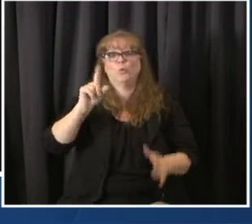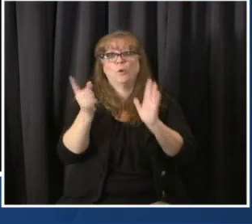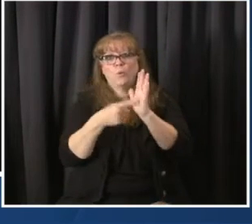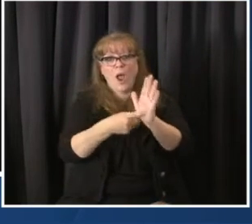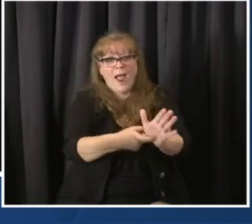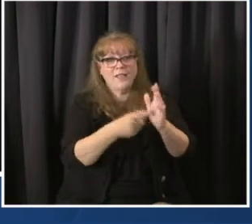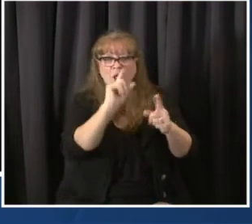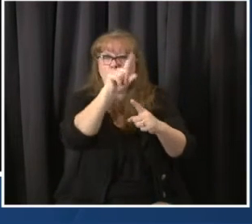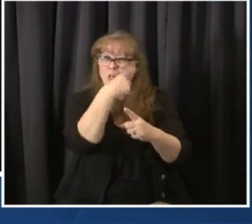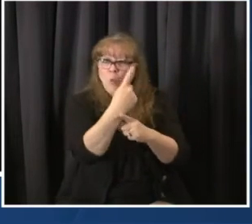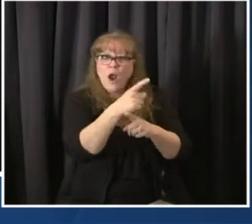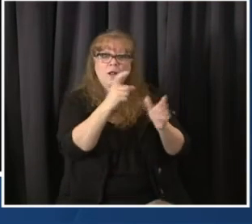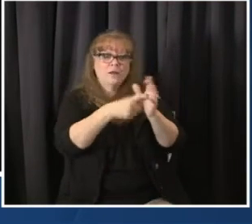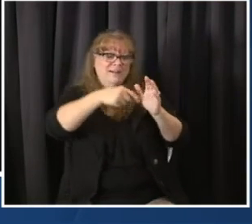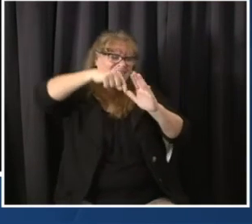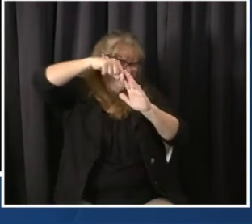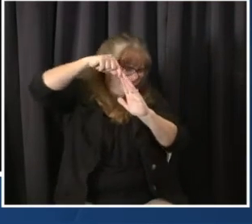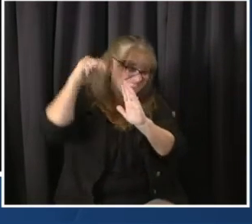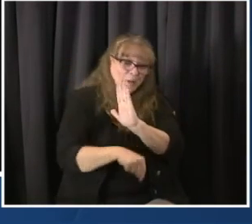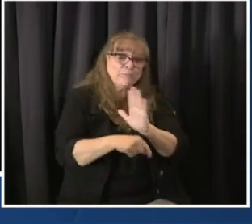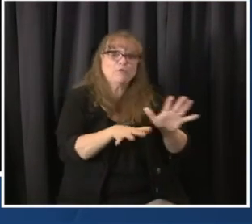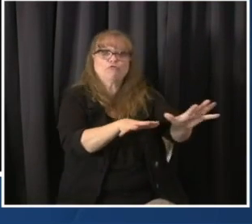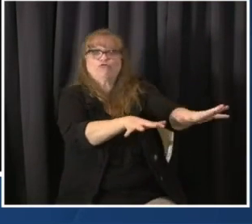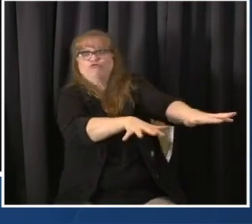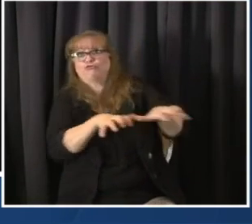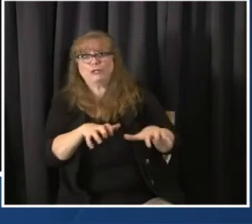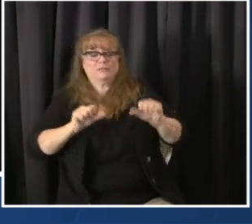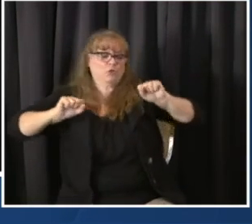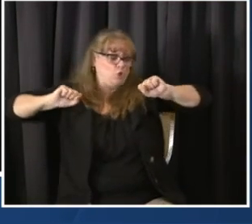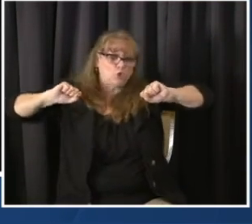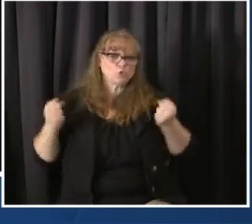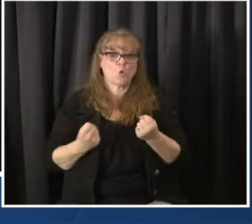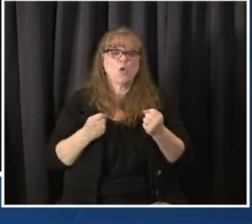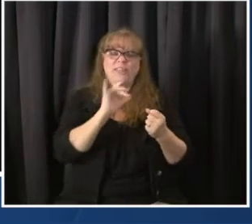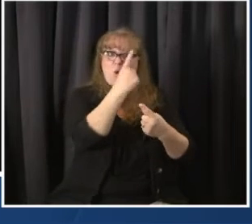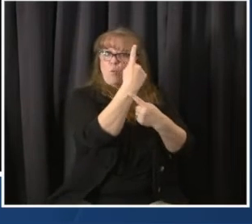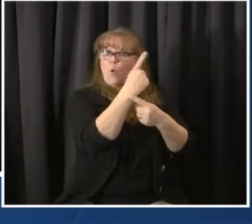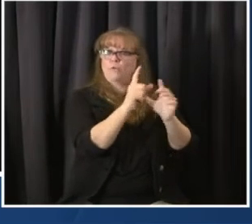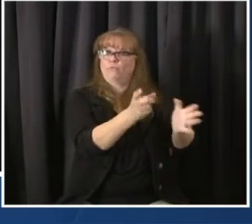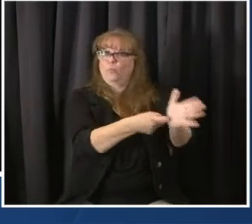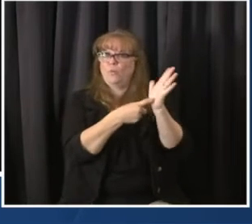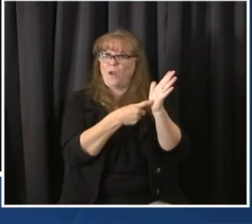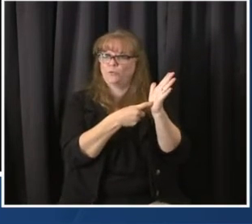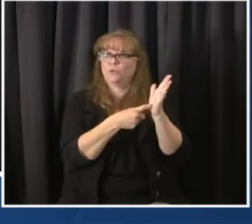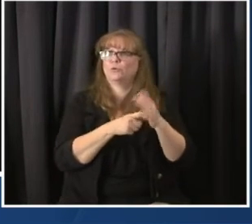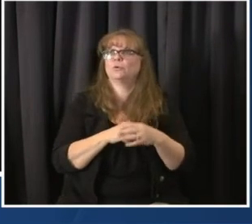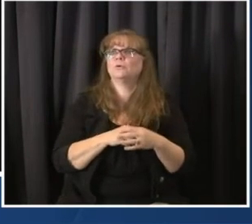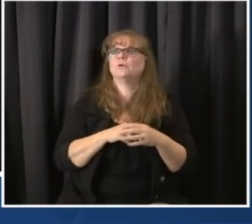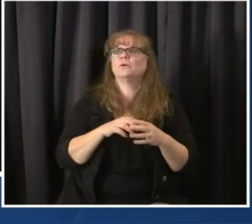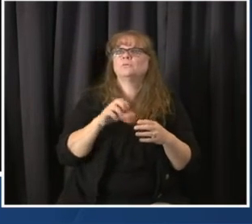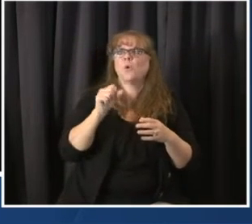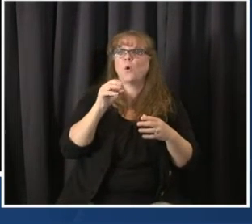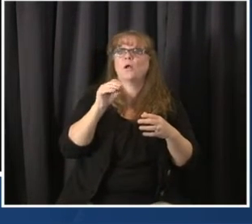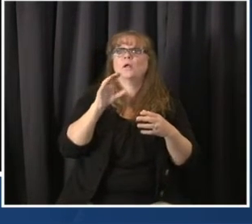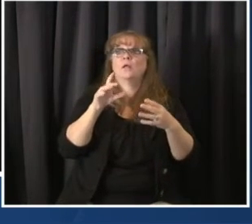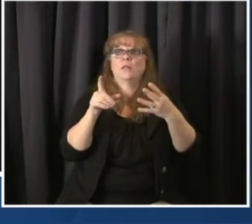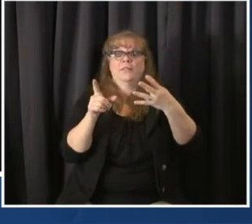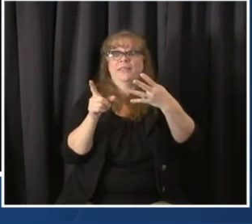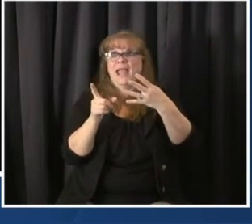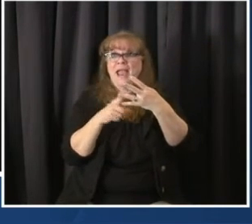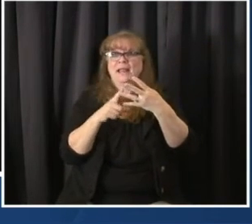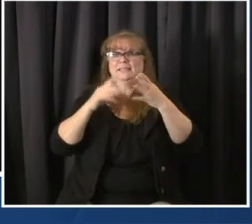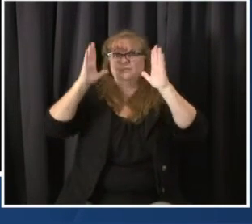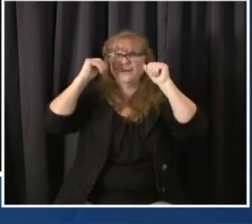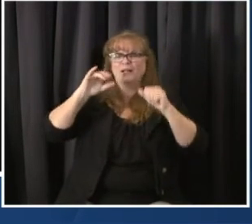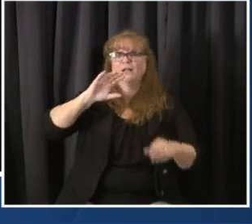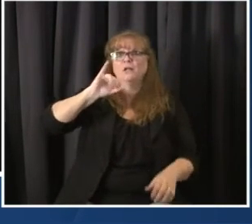the quantity of Pfizer vaccine. Not that we expect that or the more likely scenario is Johnson and Johnson coming online, which does not have any requirements